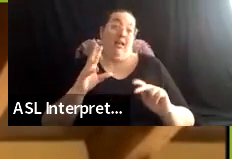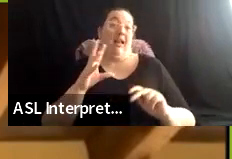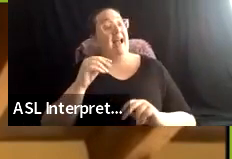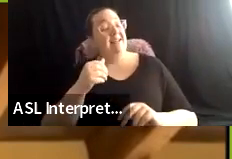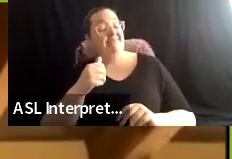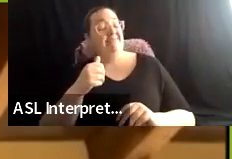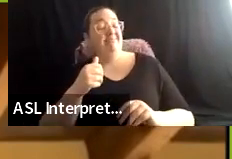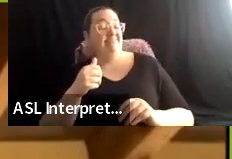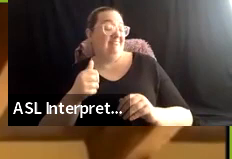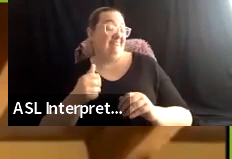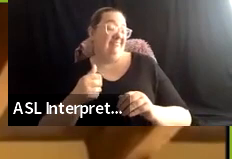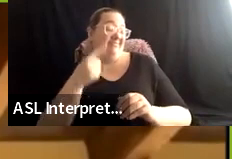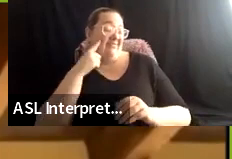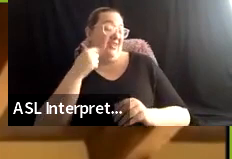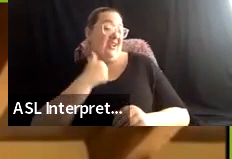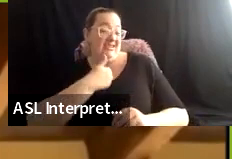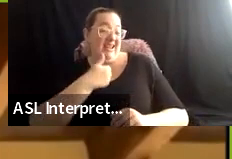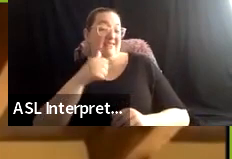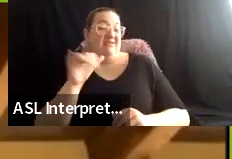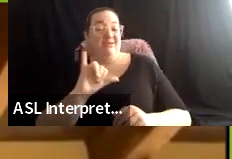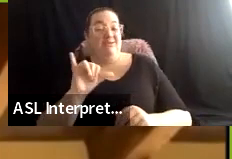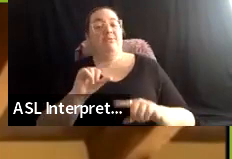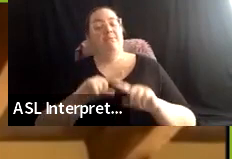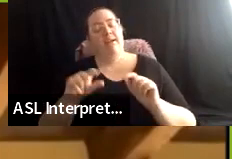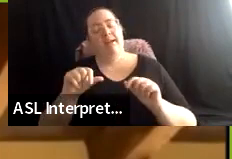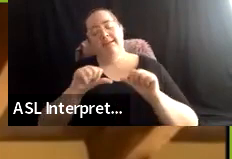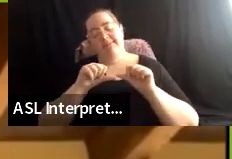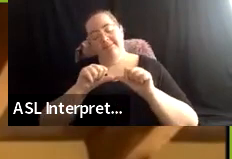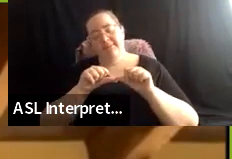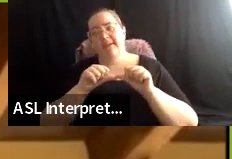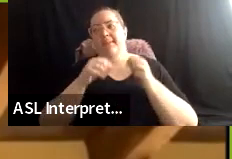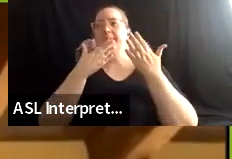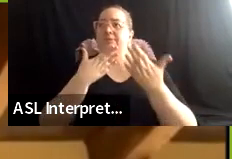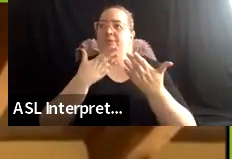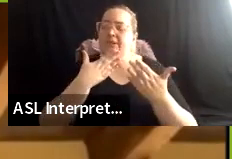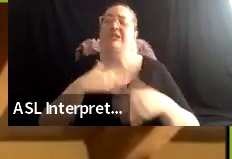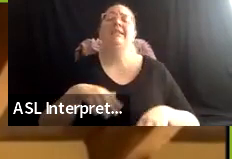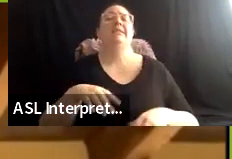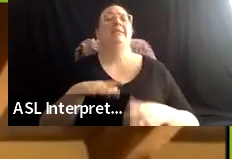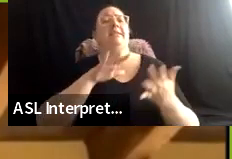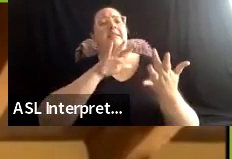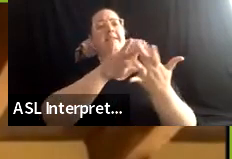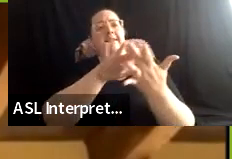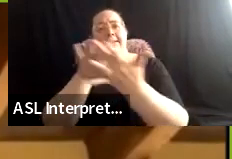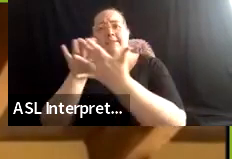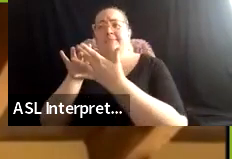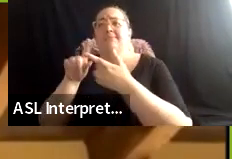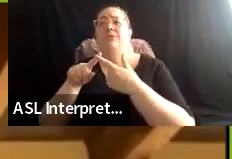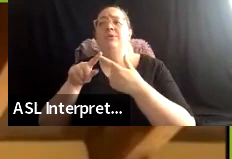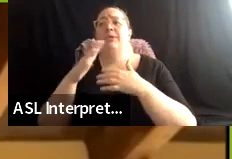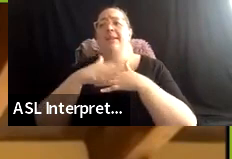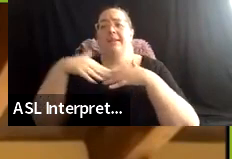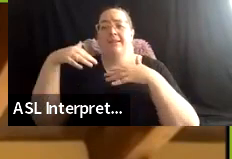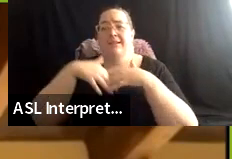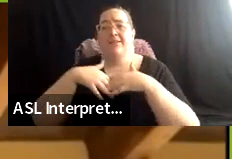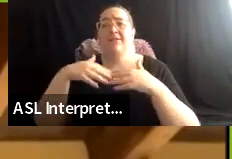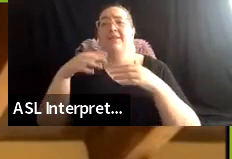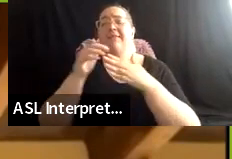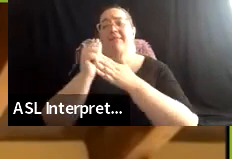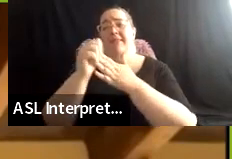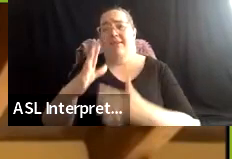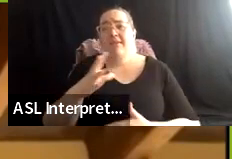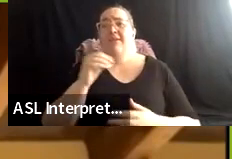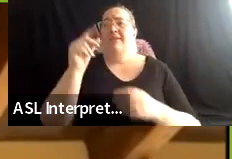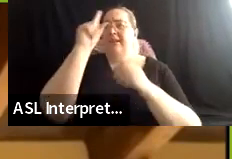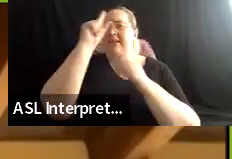just got to keep being gracious and, you know, reaching out to indigenous leaders and visionaries to say, how can we